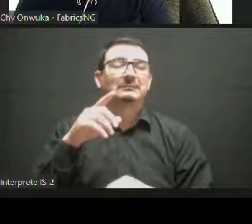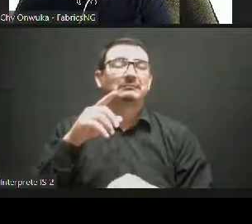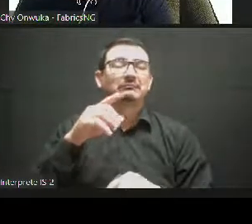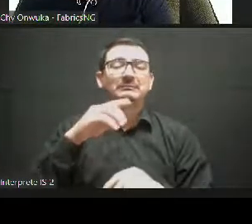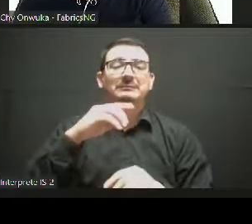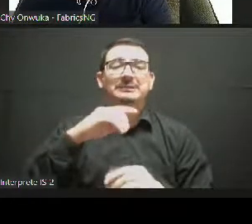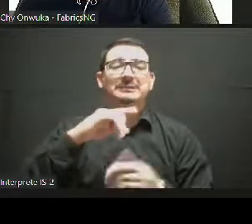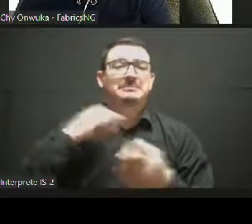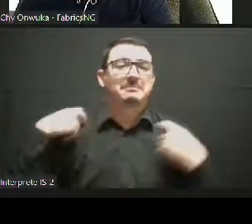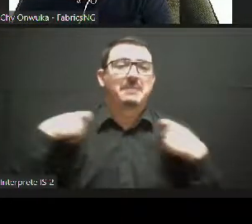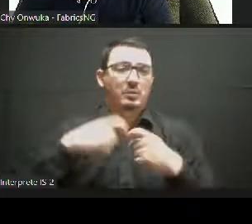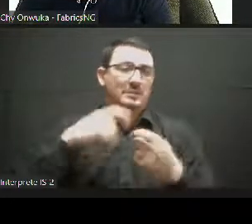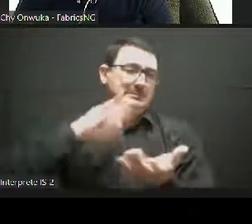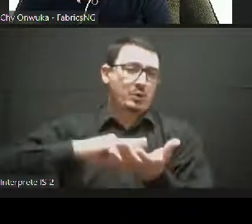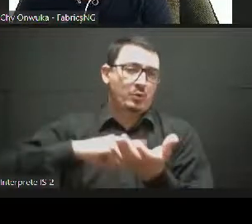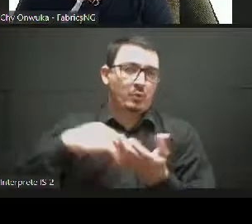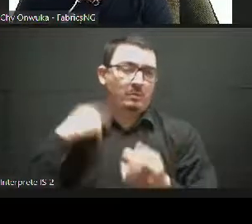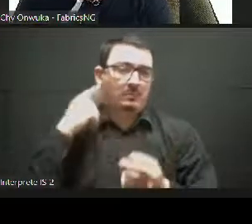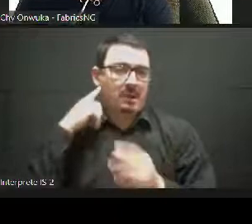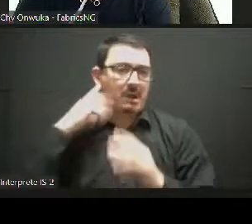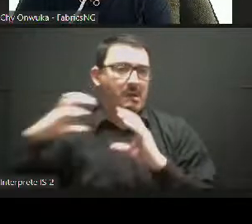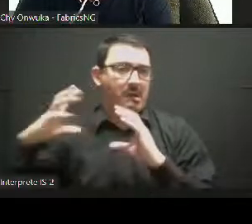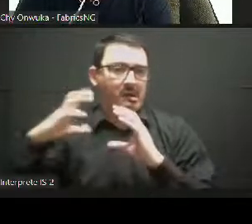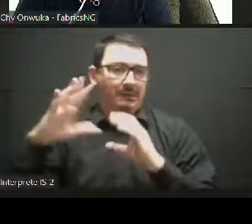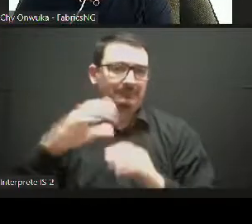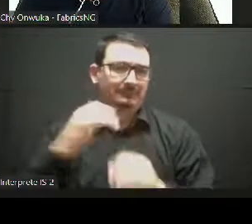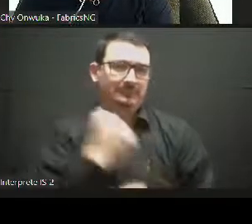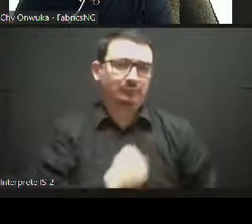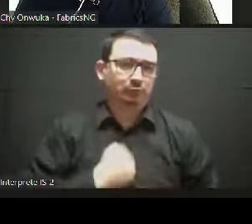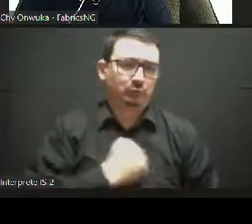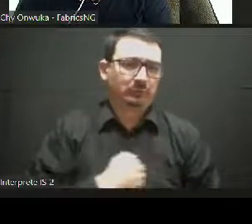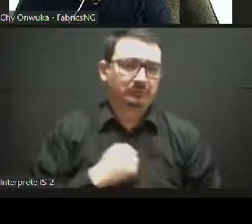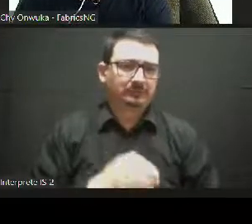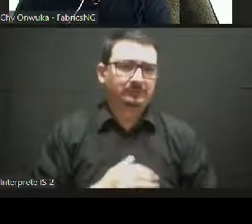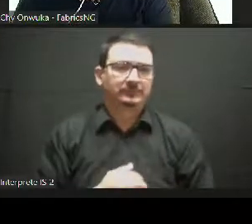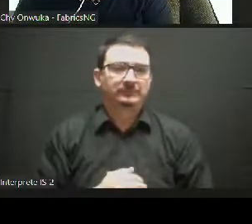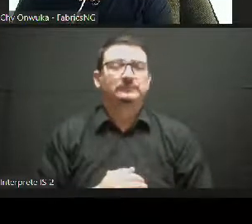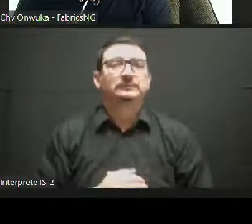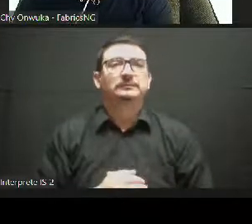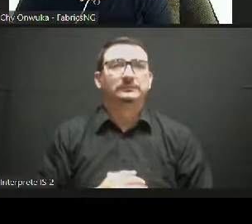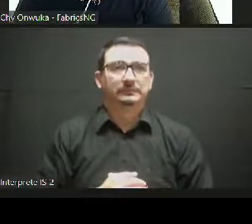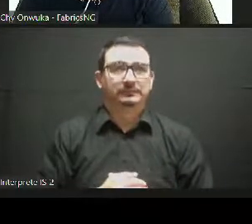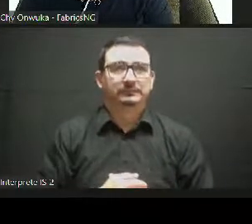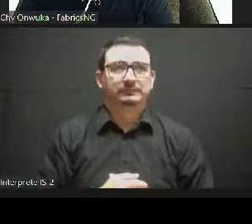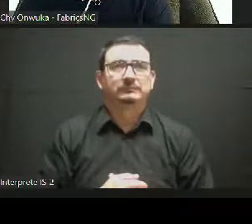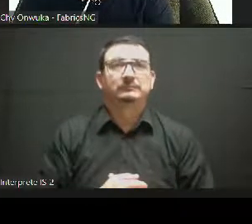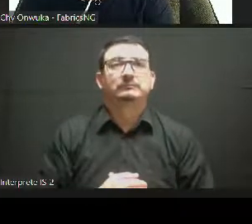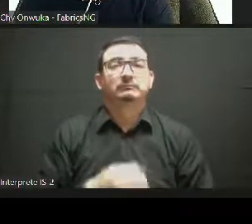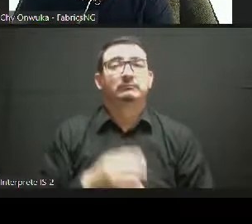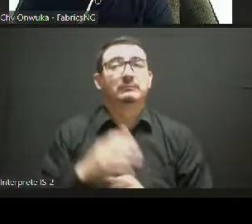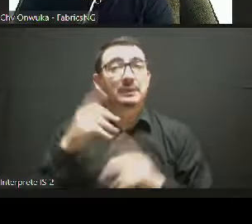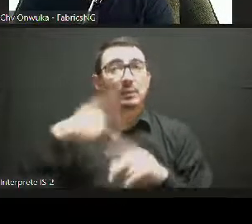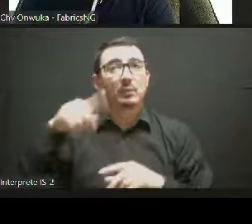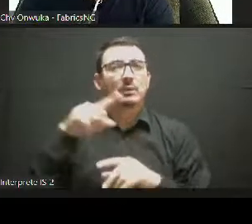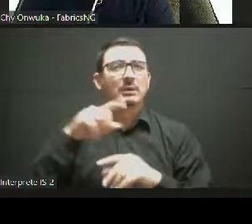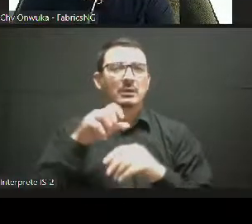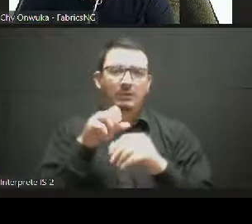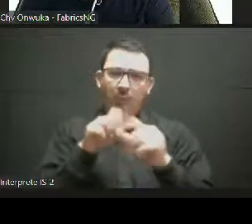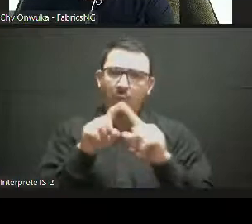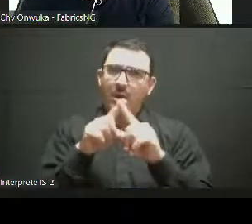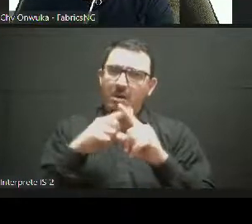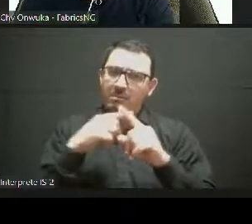many respects during the pandemic. And I would like to stress in this sense that we believe that, of course,